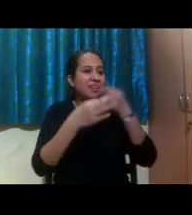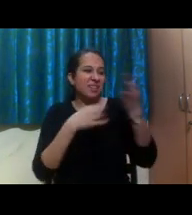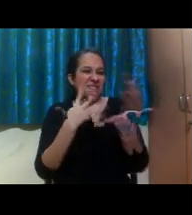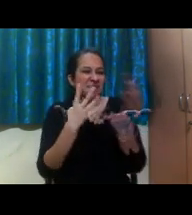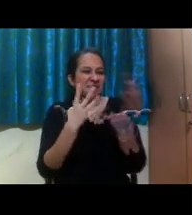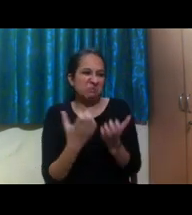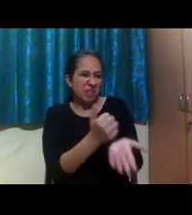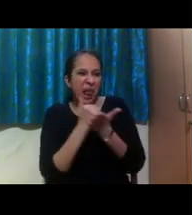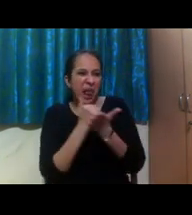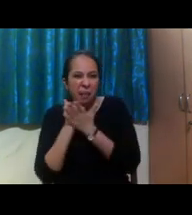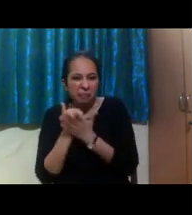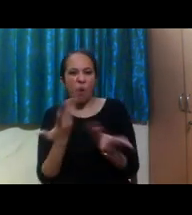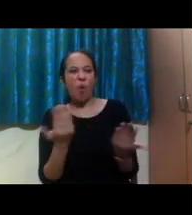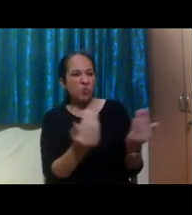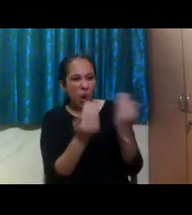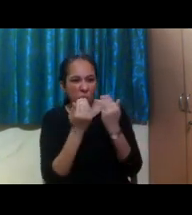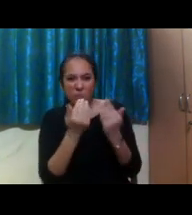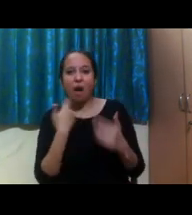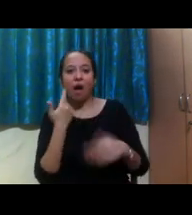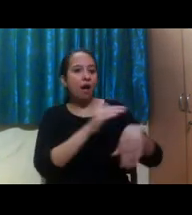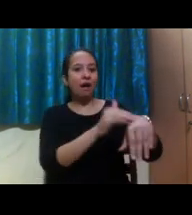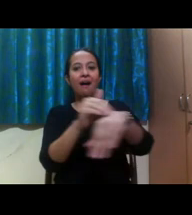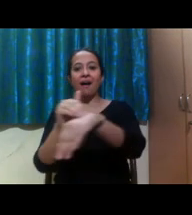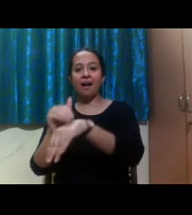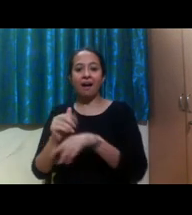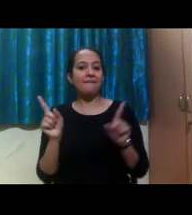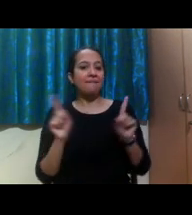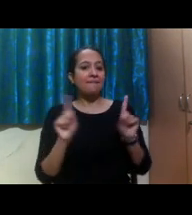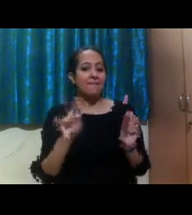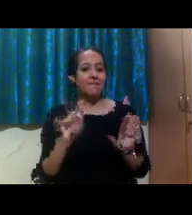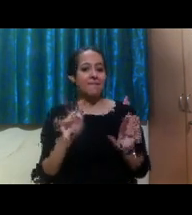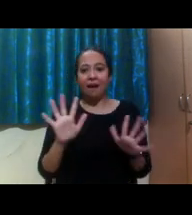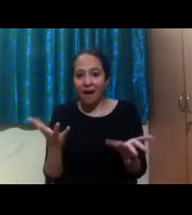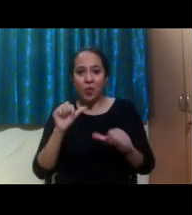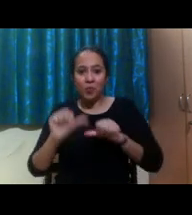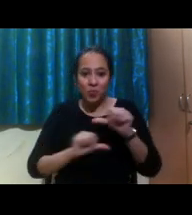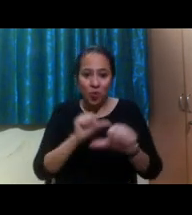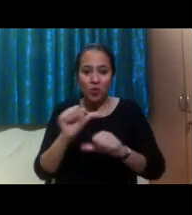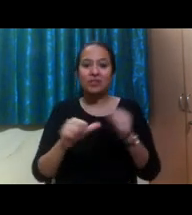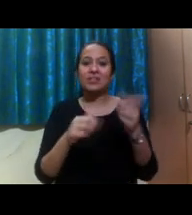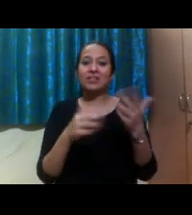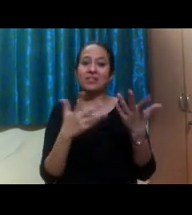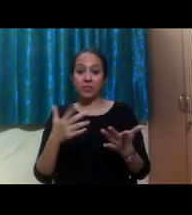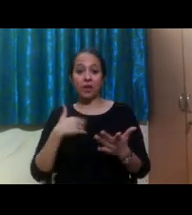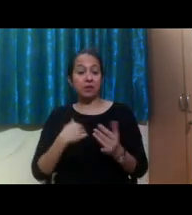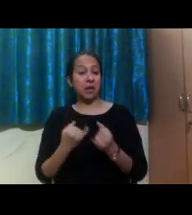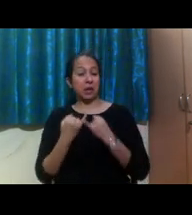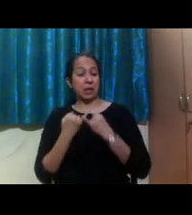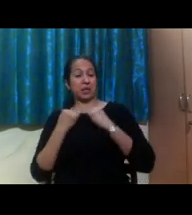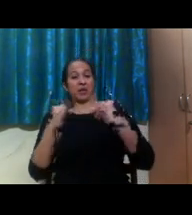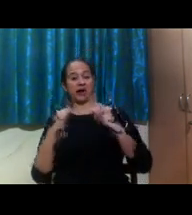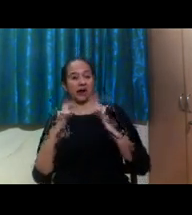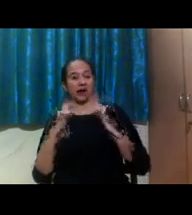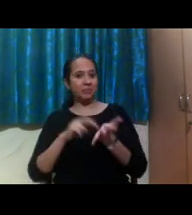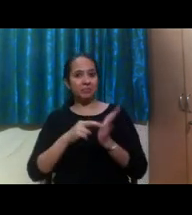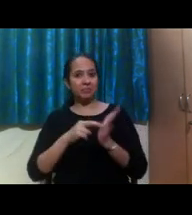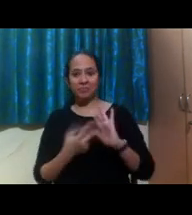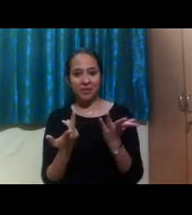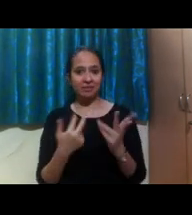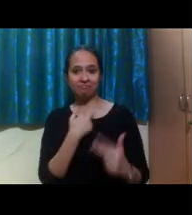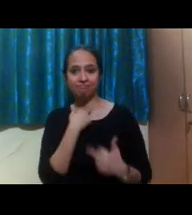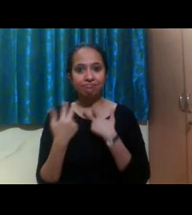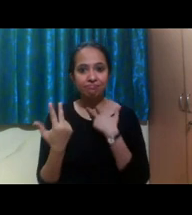students will assume that it's too independent in the U.S. and it'll be difficult to adjust. And it's important